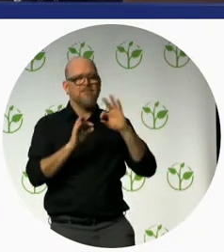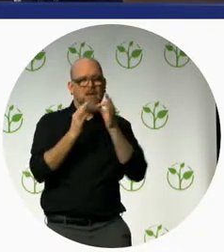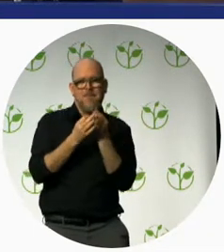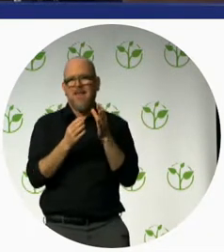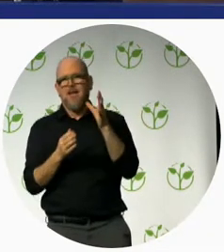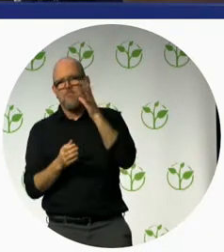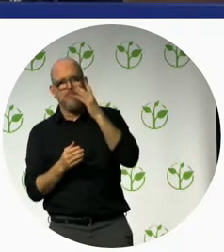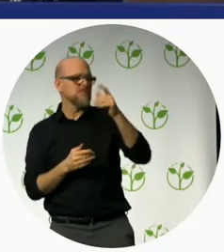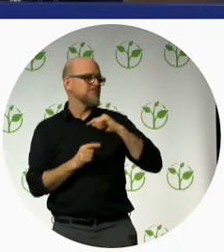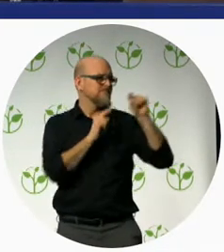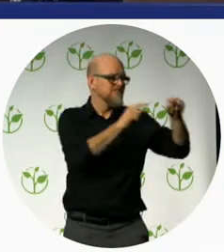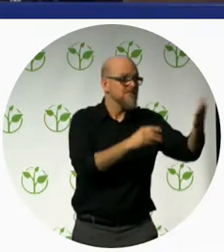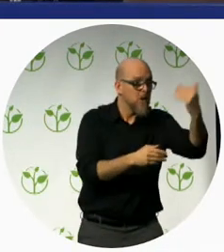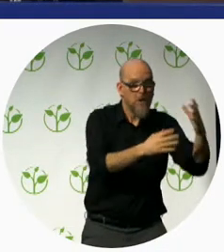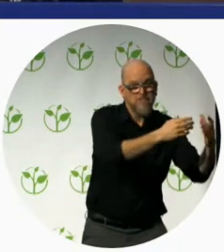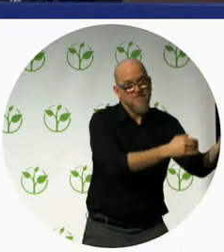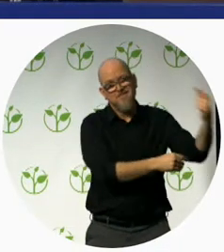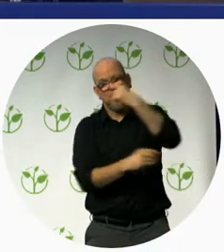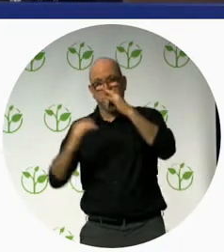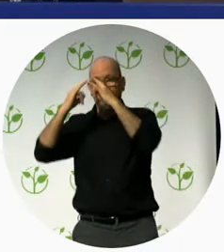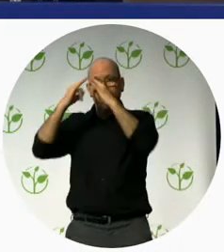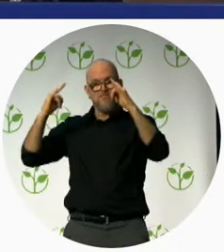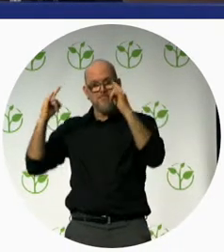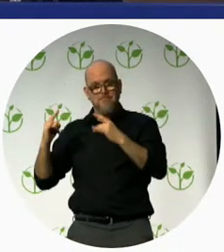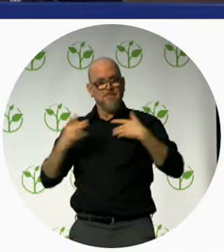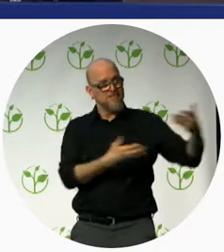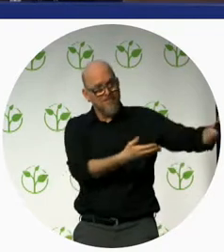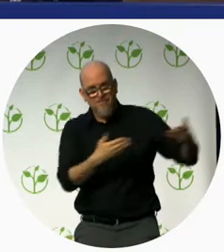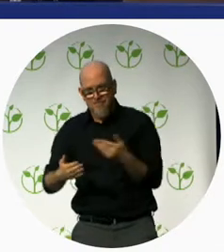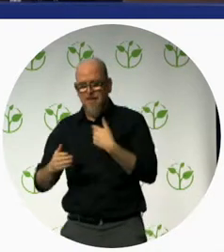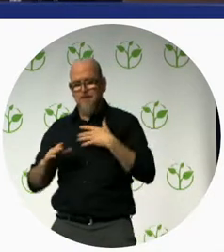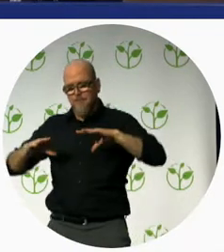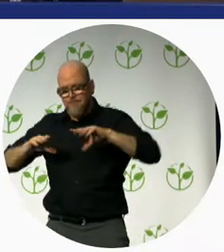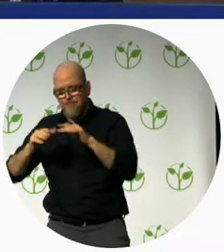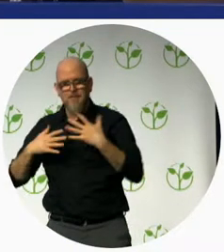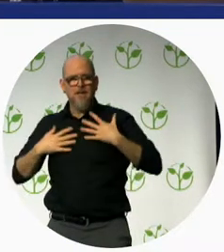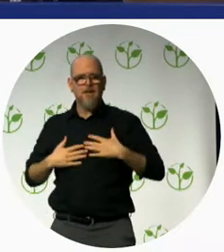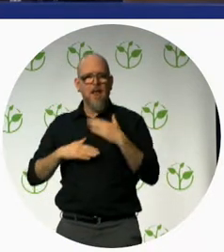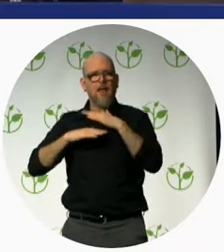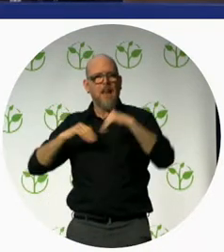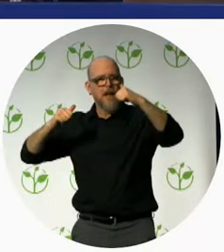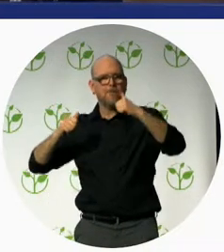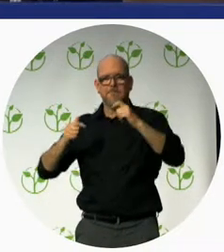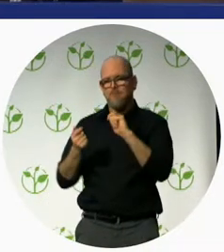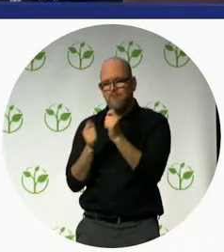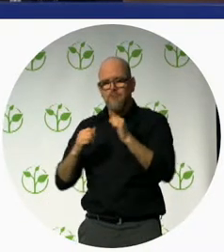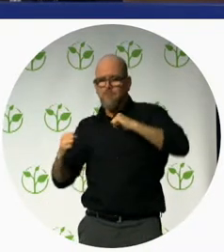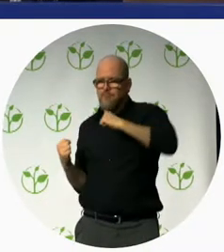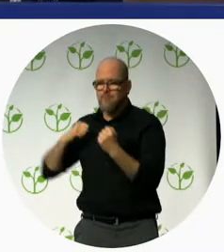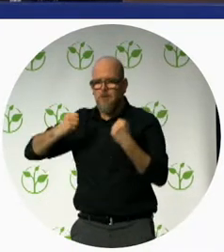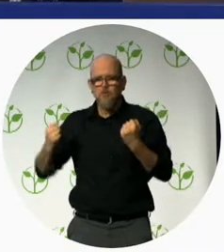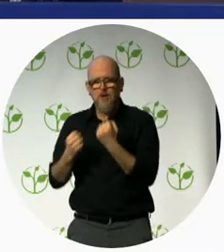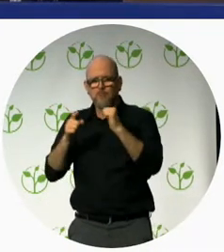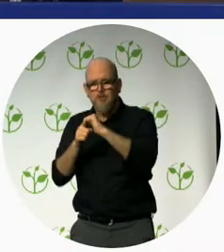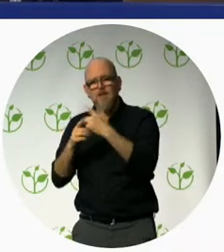by a pediatrician but also with a physiotherapist, nurse and other relevant professionals they went through a